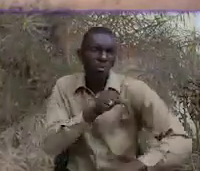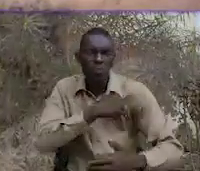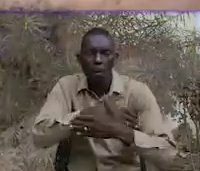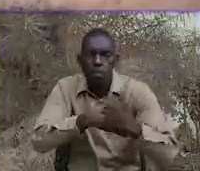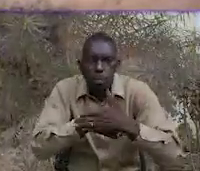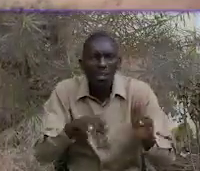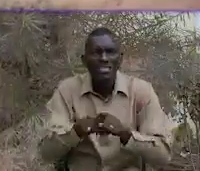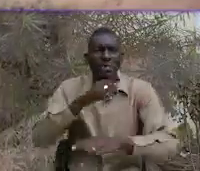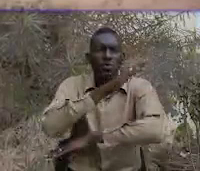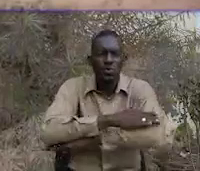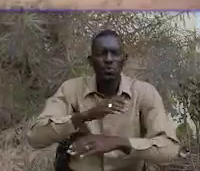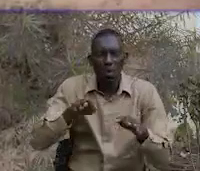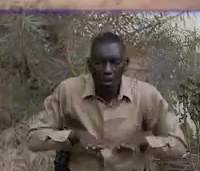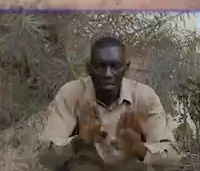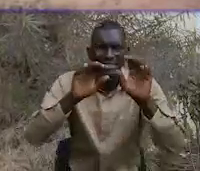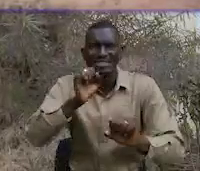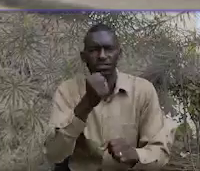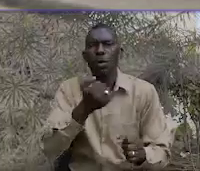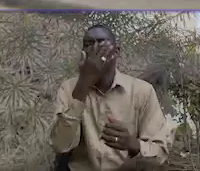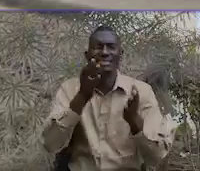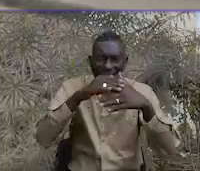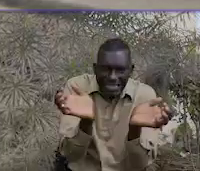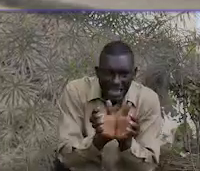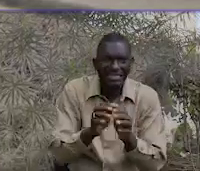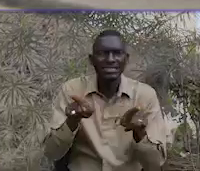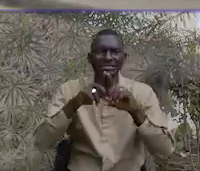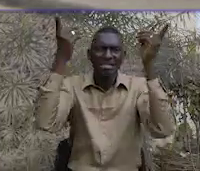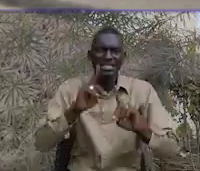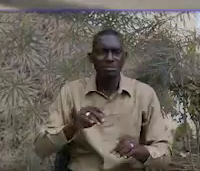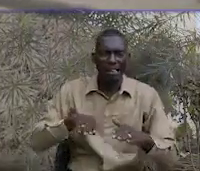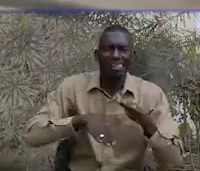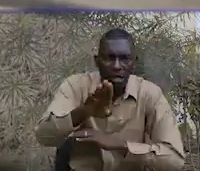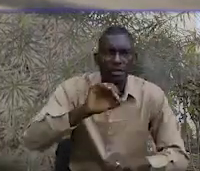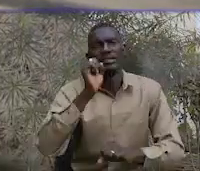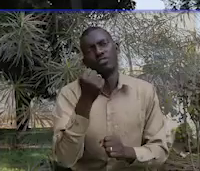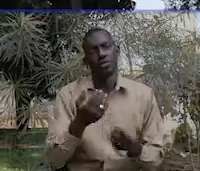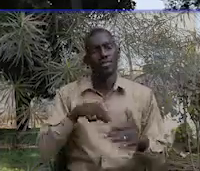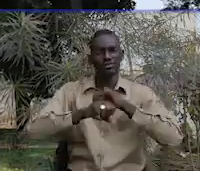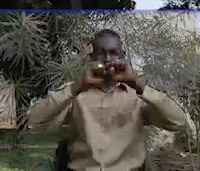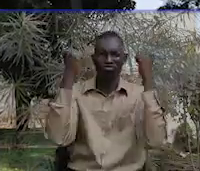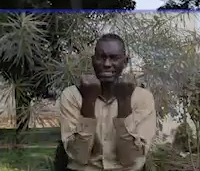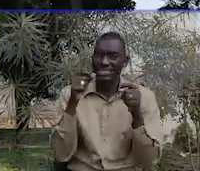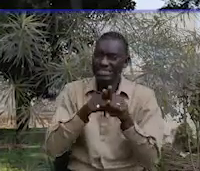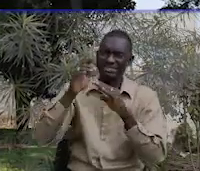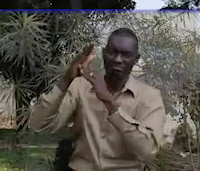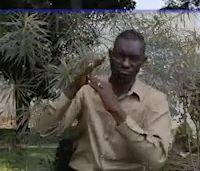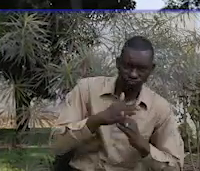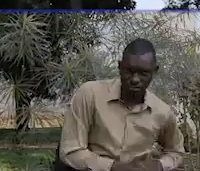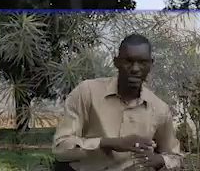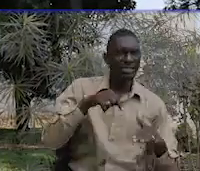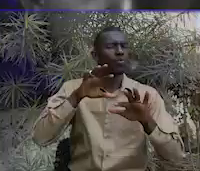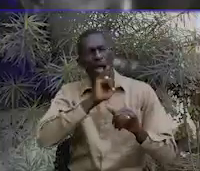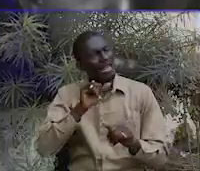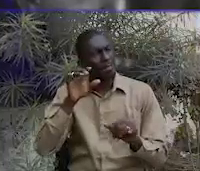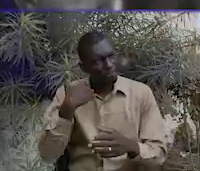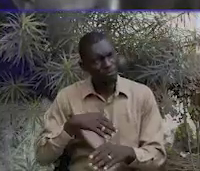not suitable, schools are challengeable as most classrooms are not reachable, unusable. In the society, they are discriminated